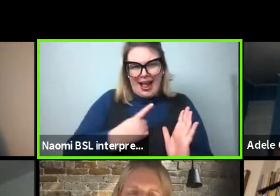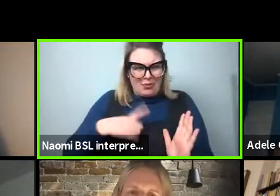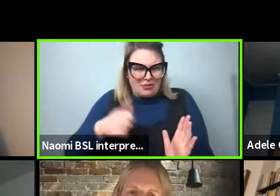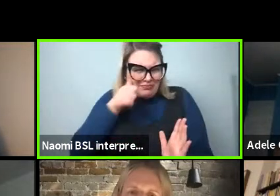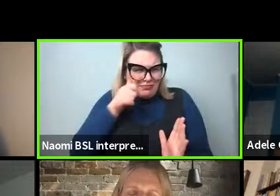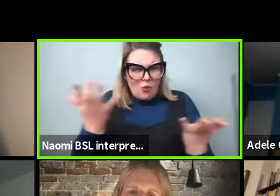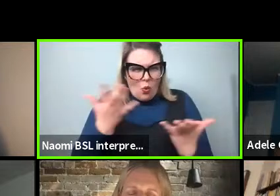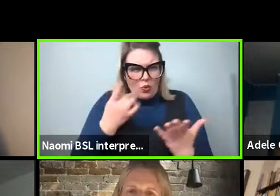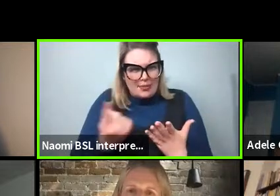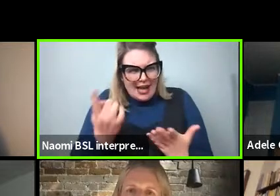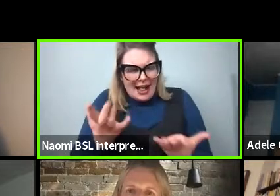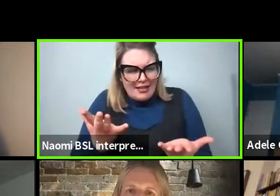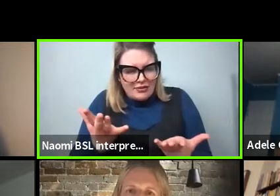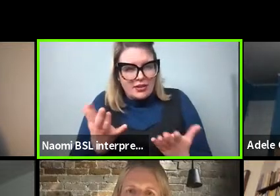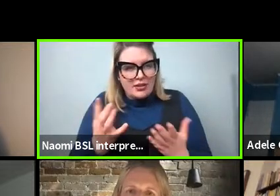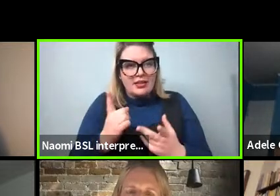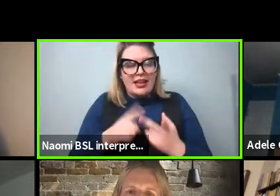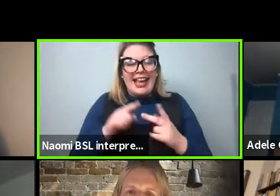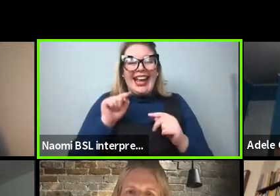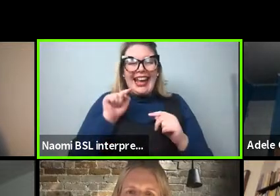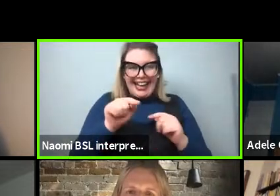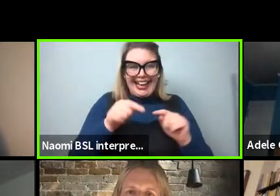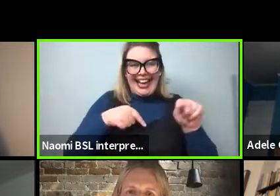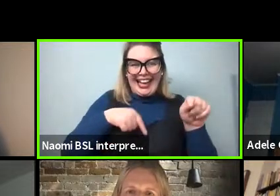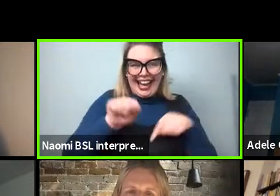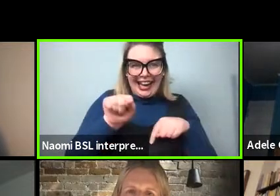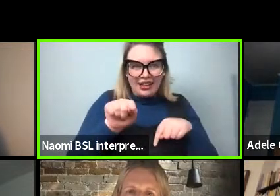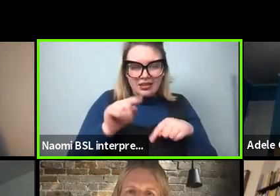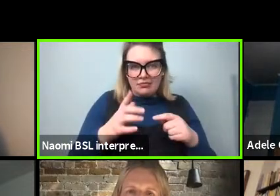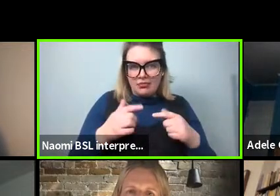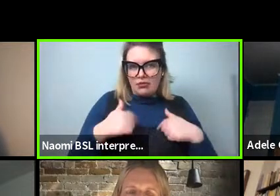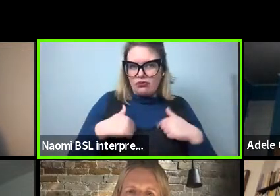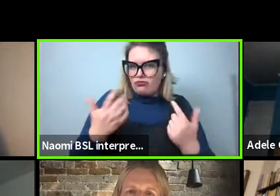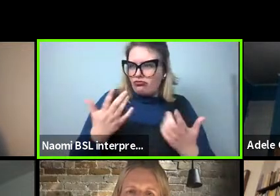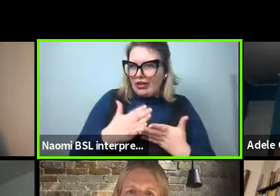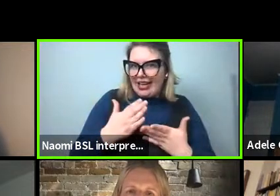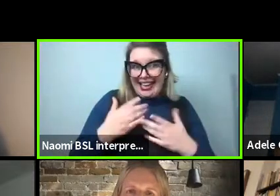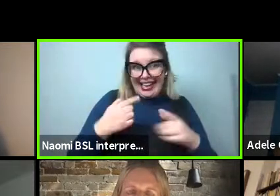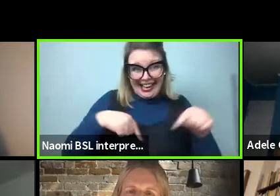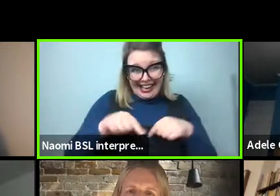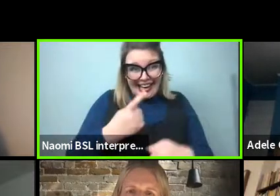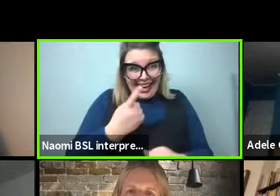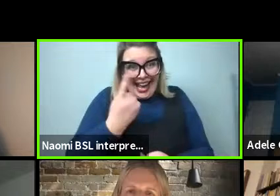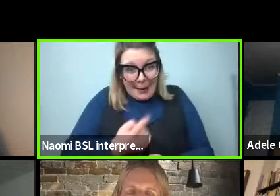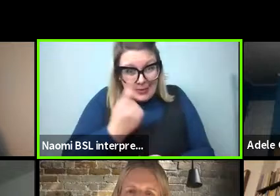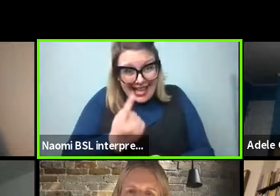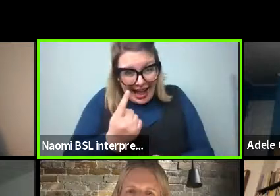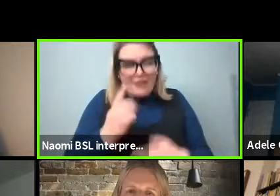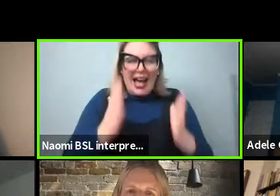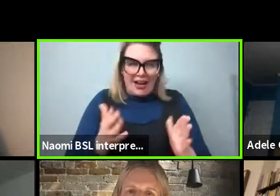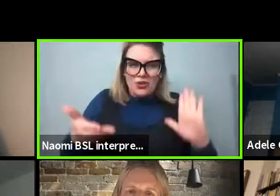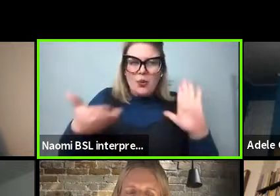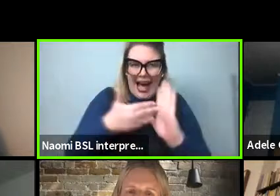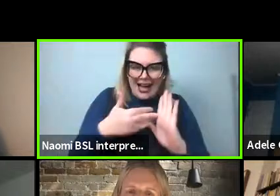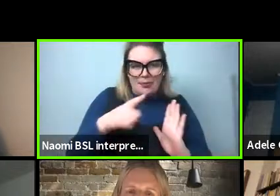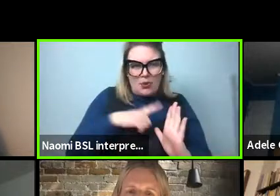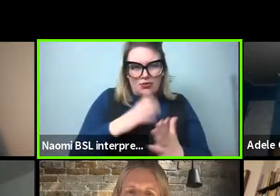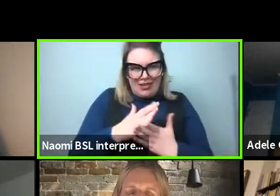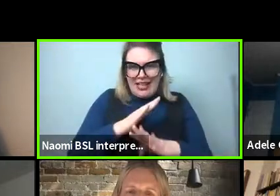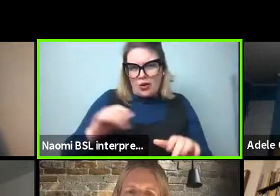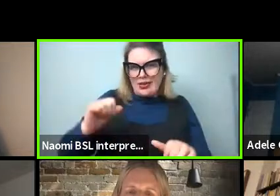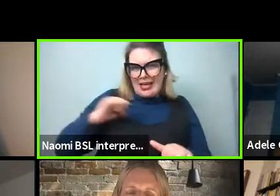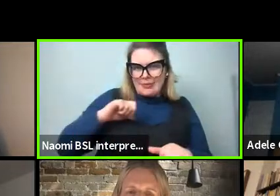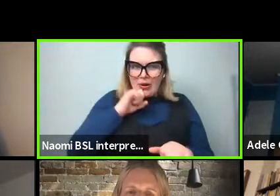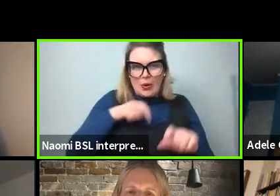kick, you don't tend to kick yourself. So if you mean to say that you have to use a longer, um, a